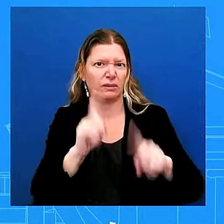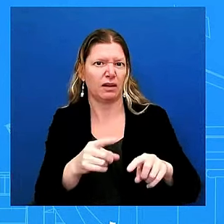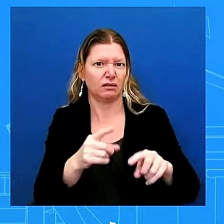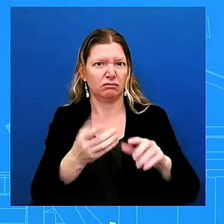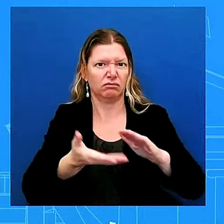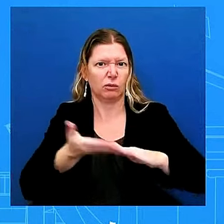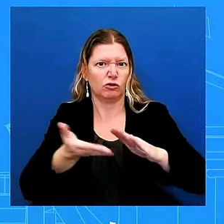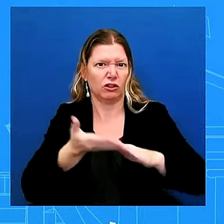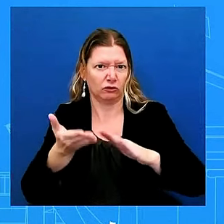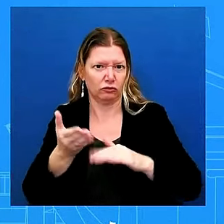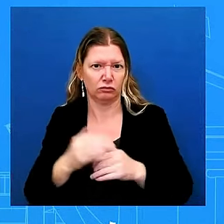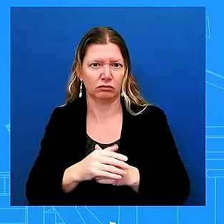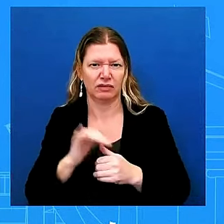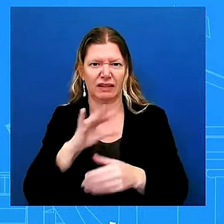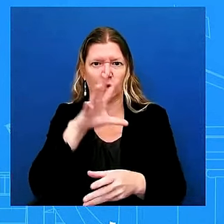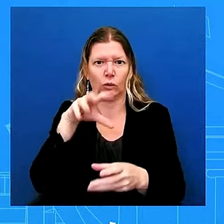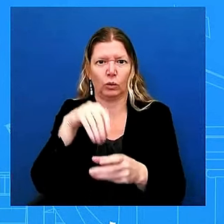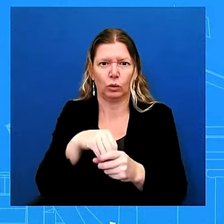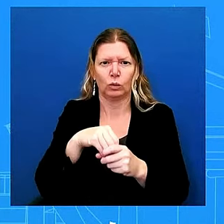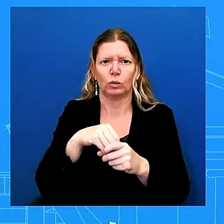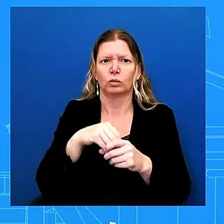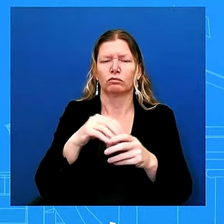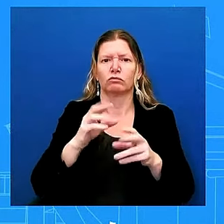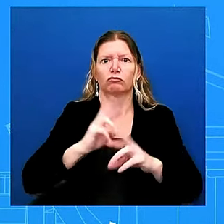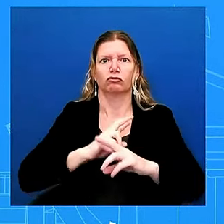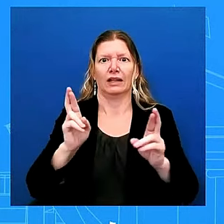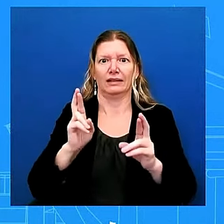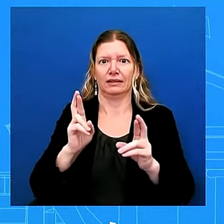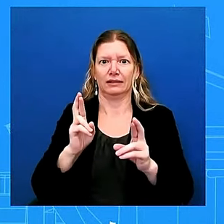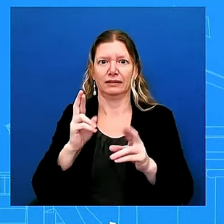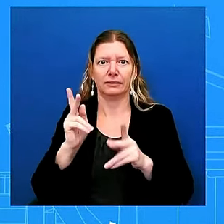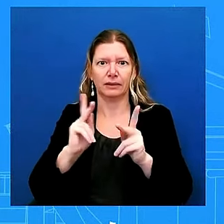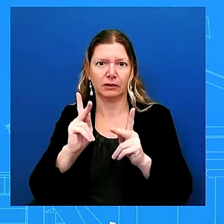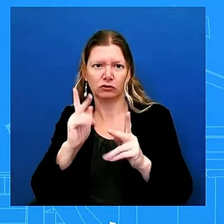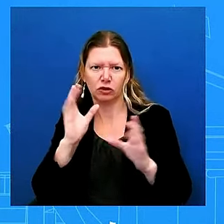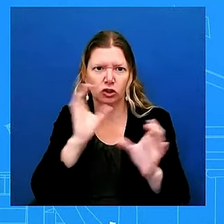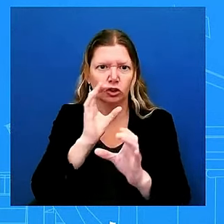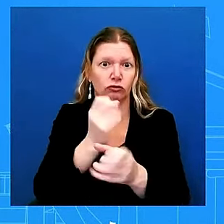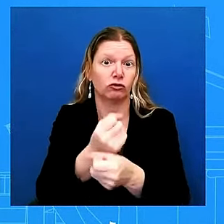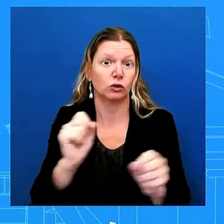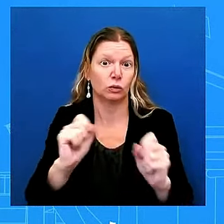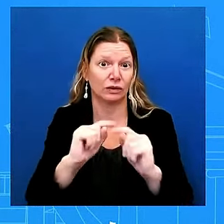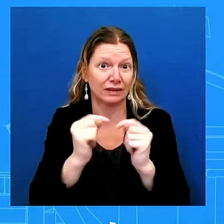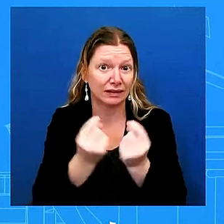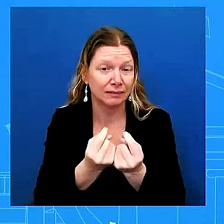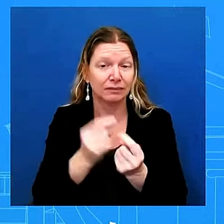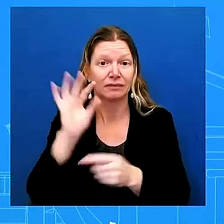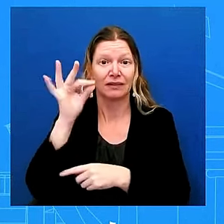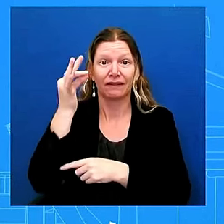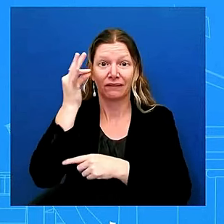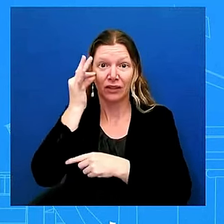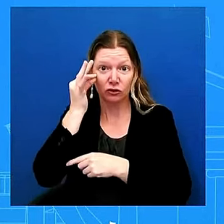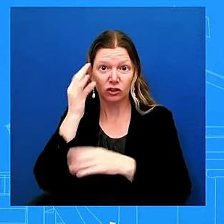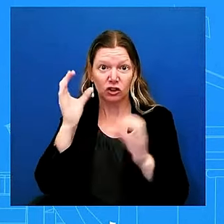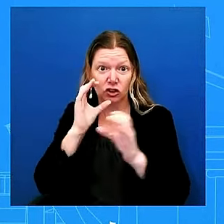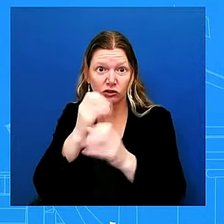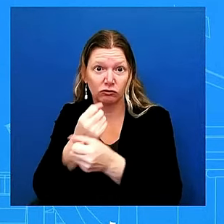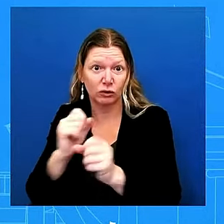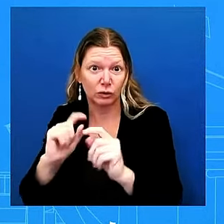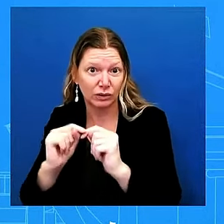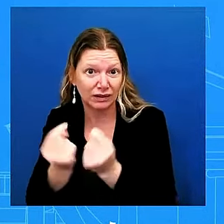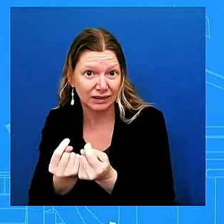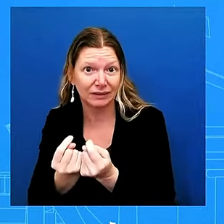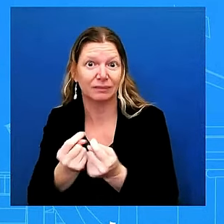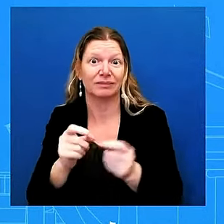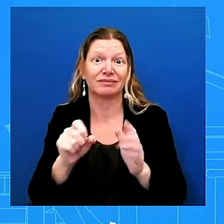federal search and rescue teams in addition to the state and local teams temporary power teams generators and health and medical assessment